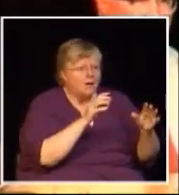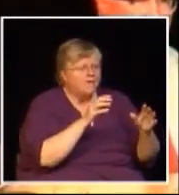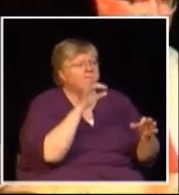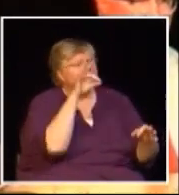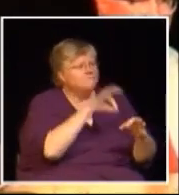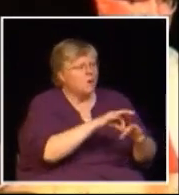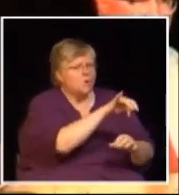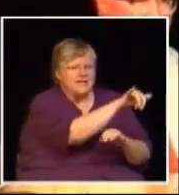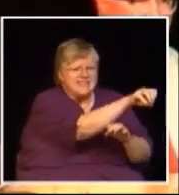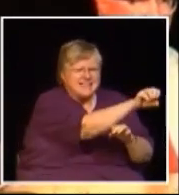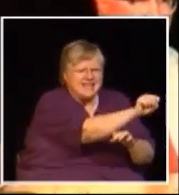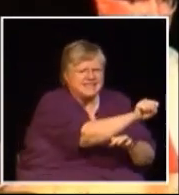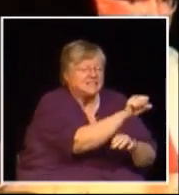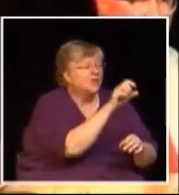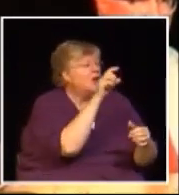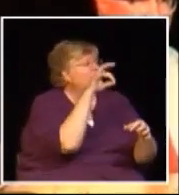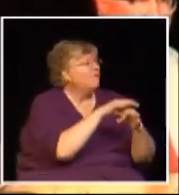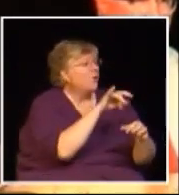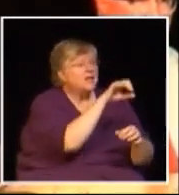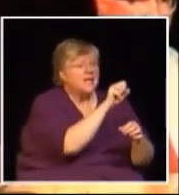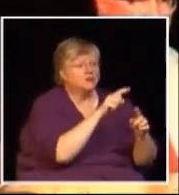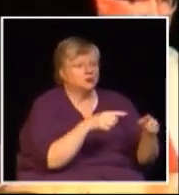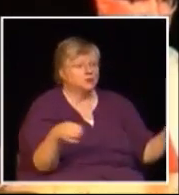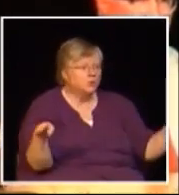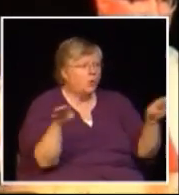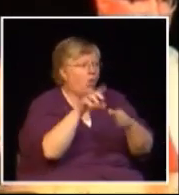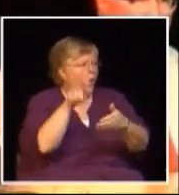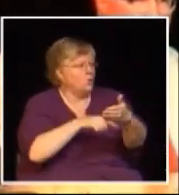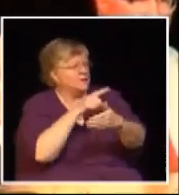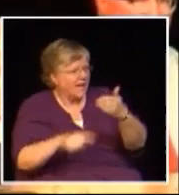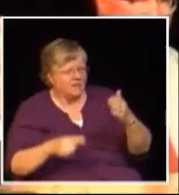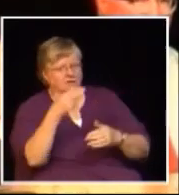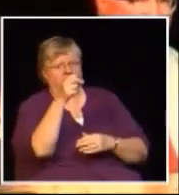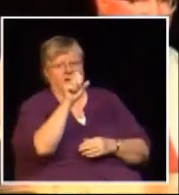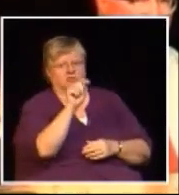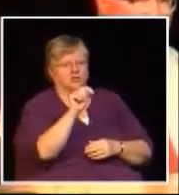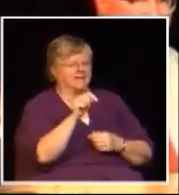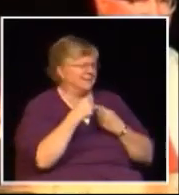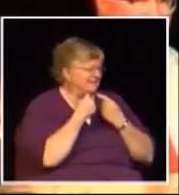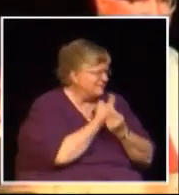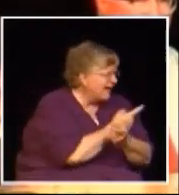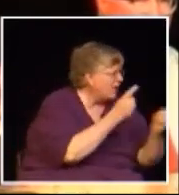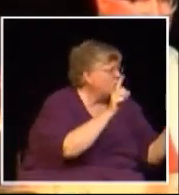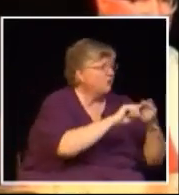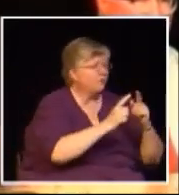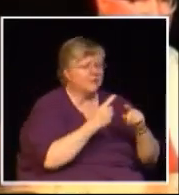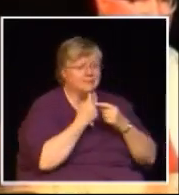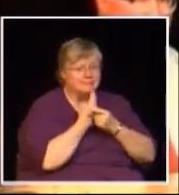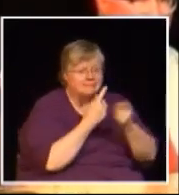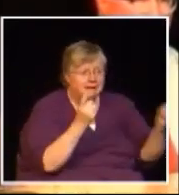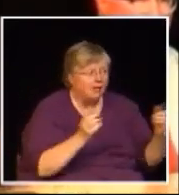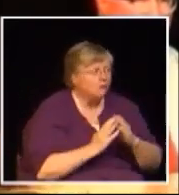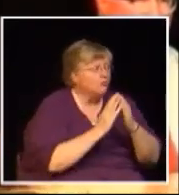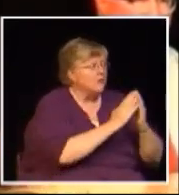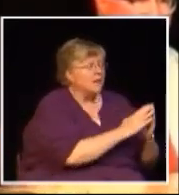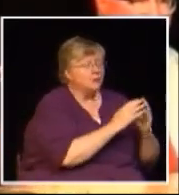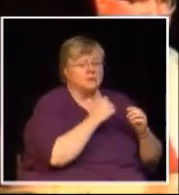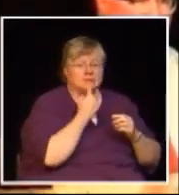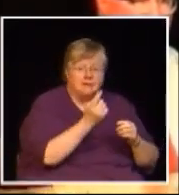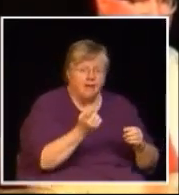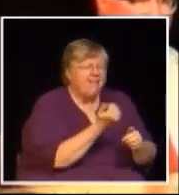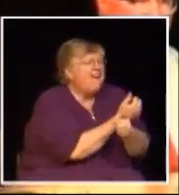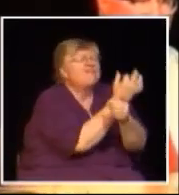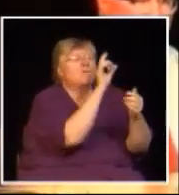province or country so vote yes vote yes to extinguish the HST tell your friends tell your